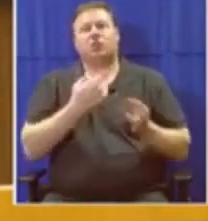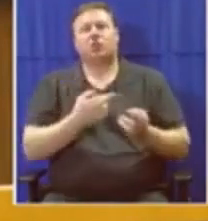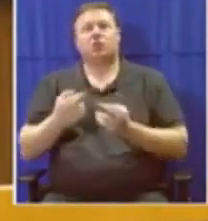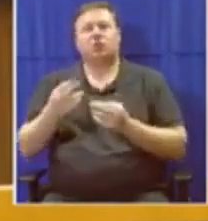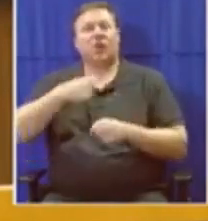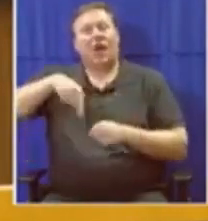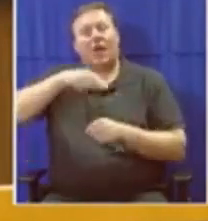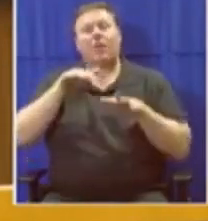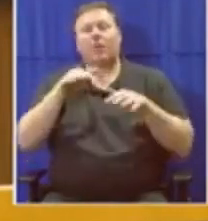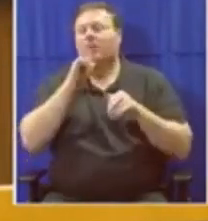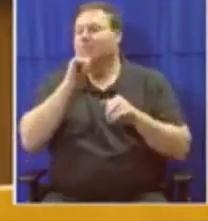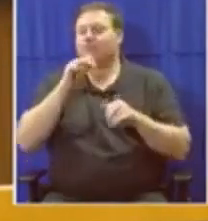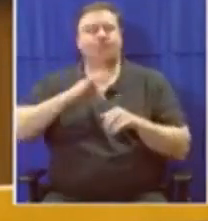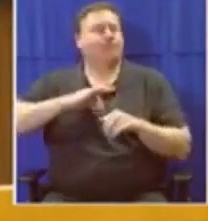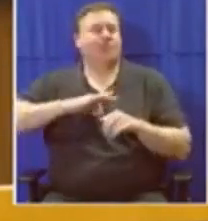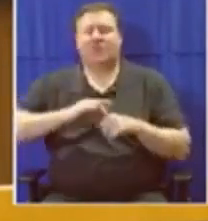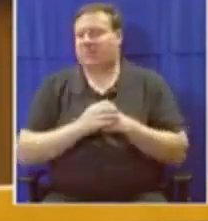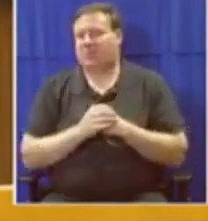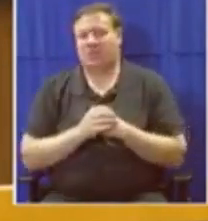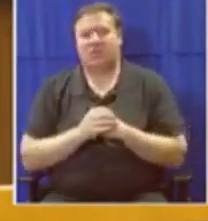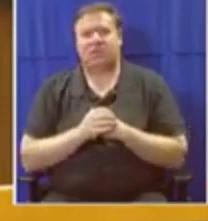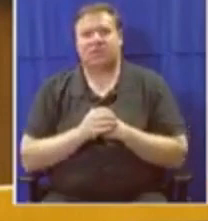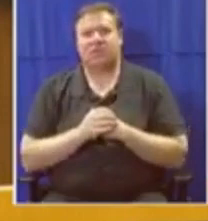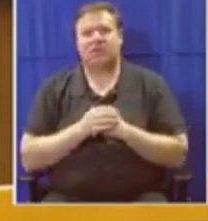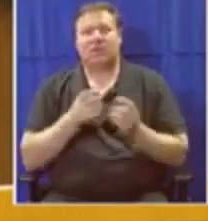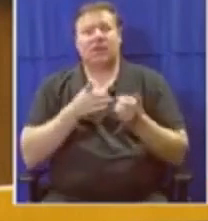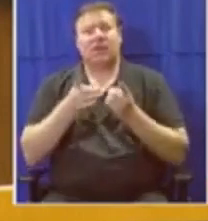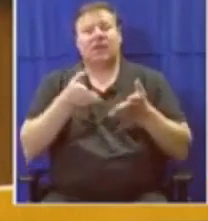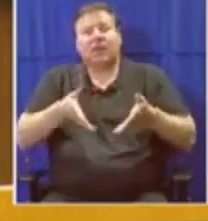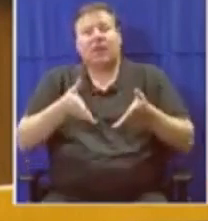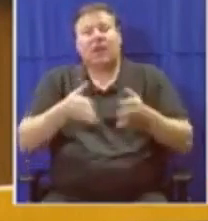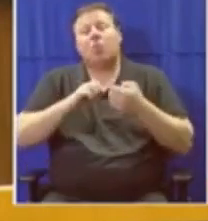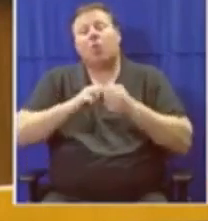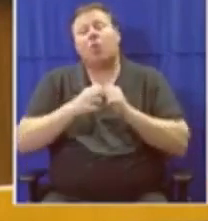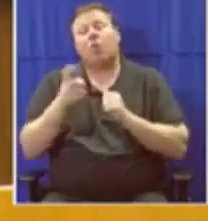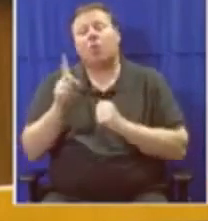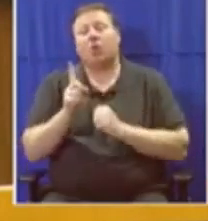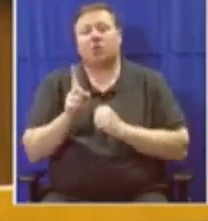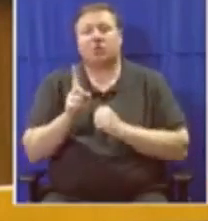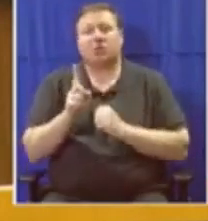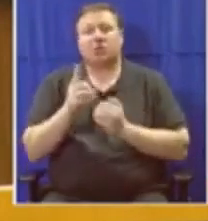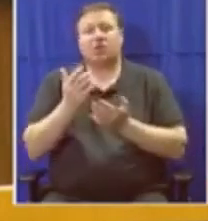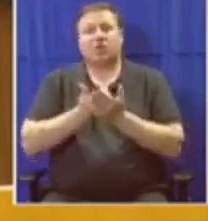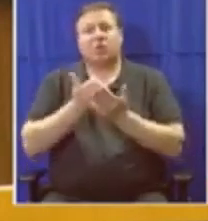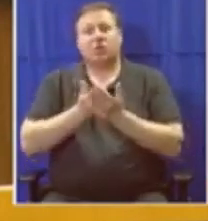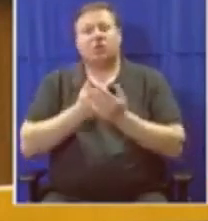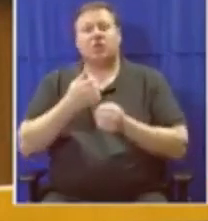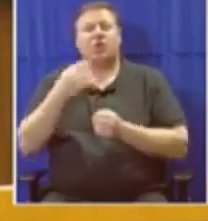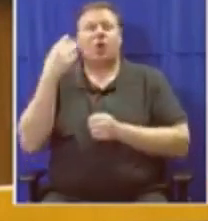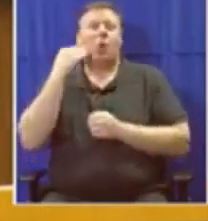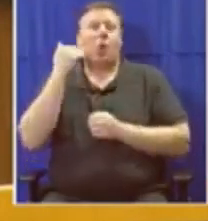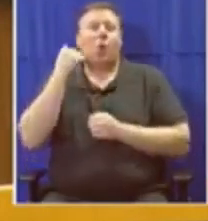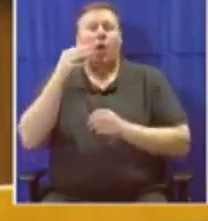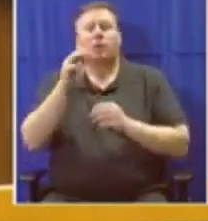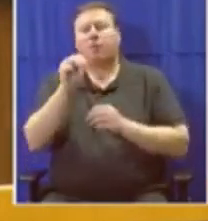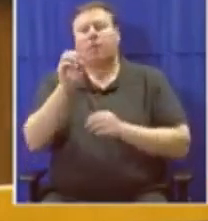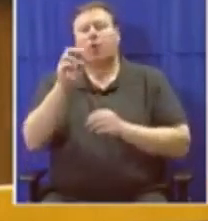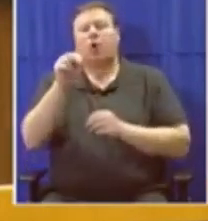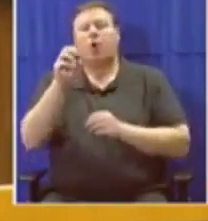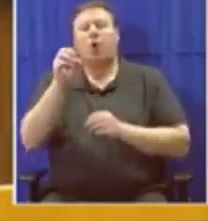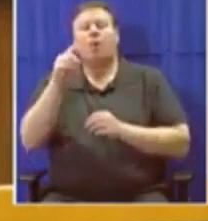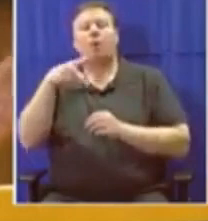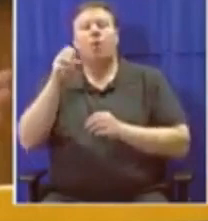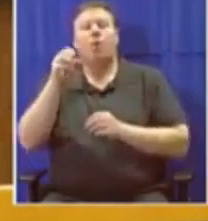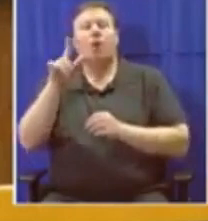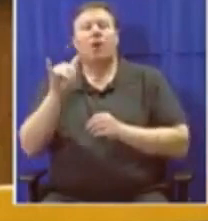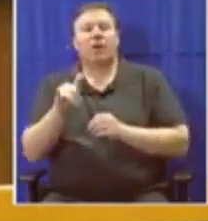people do not benefit. What we are dealing with here is the problem, protection of white monopoly control of the economy in South Africa.